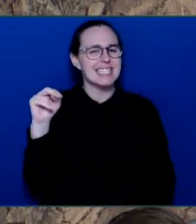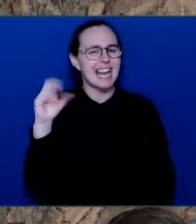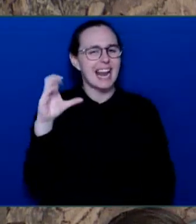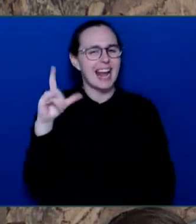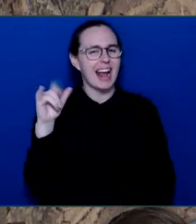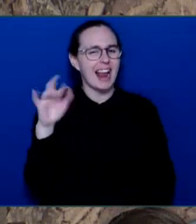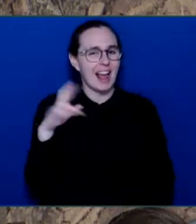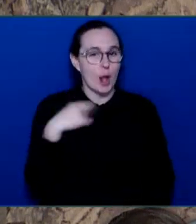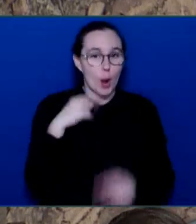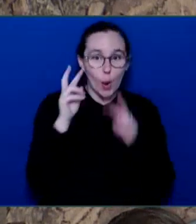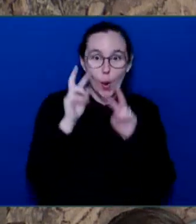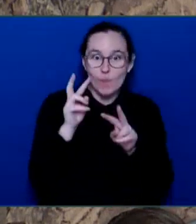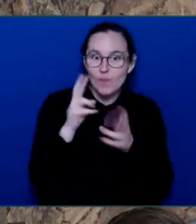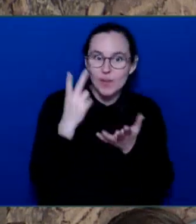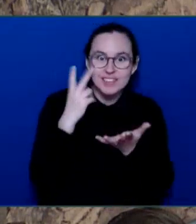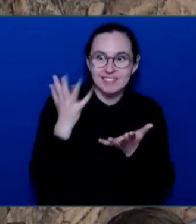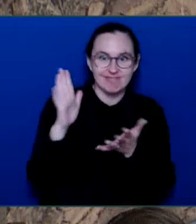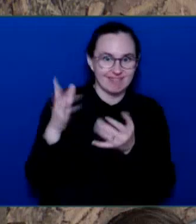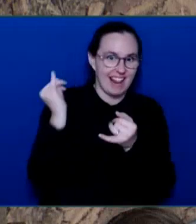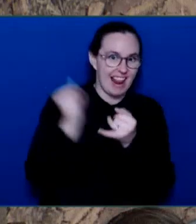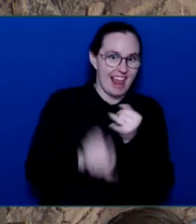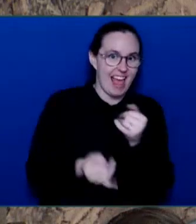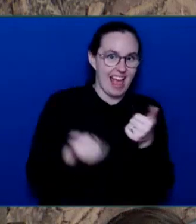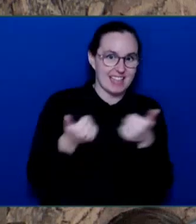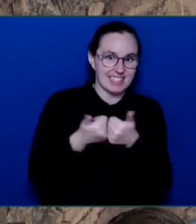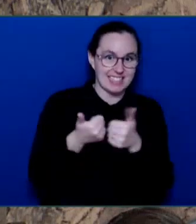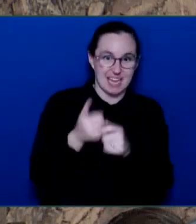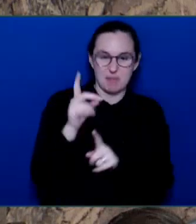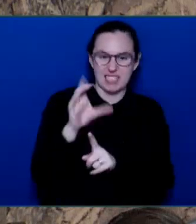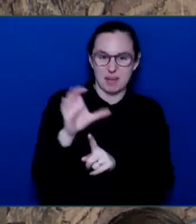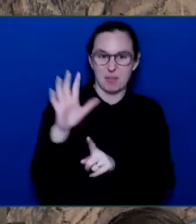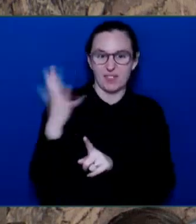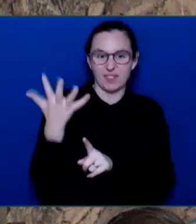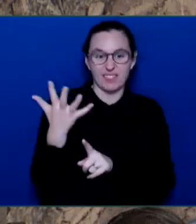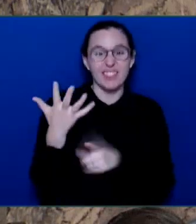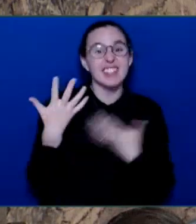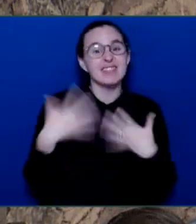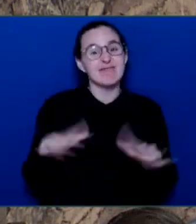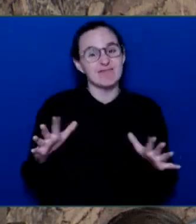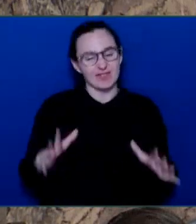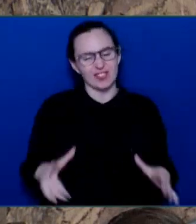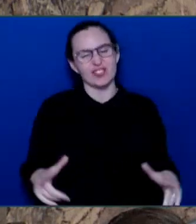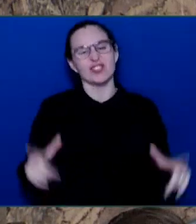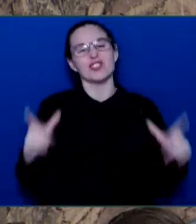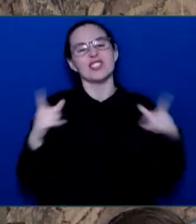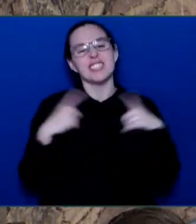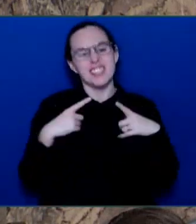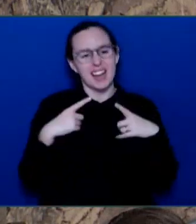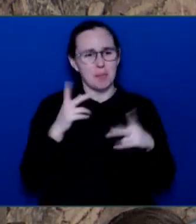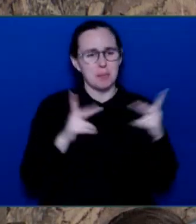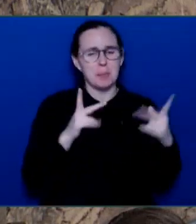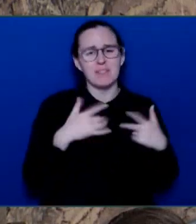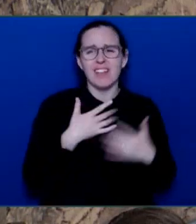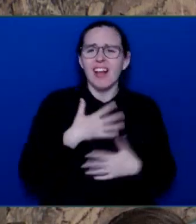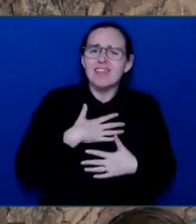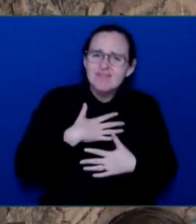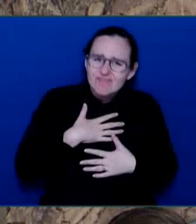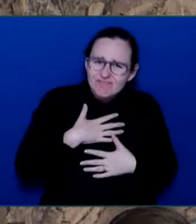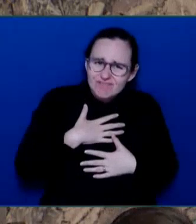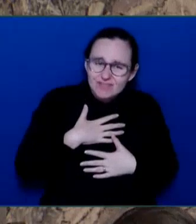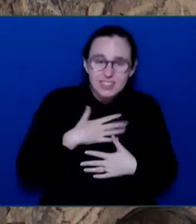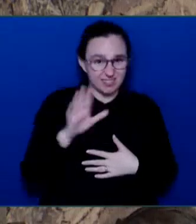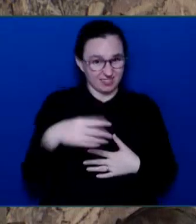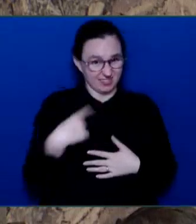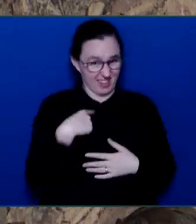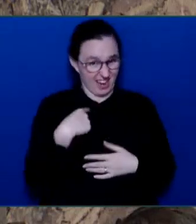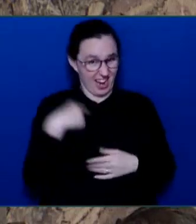5th. Emotions are running incredibly high. Now, will tell you this, that I remember my dad taking me to